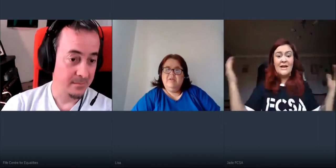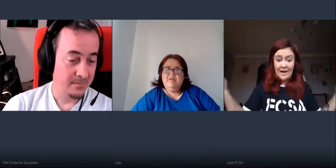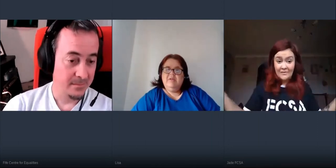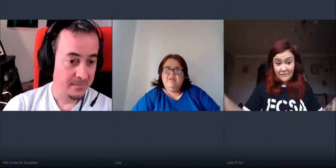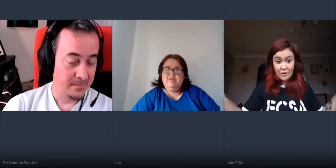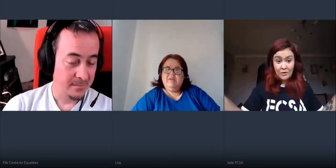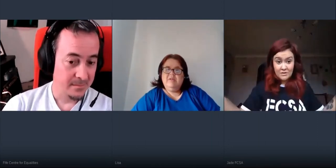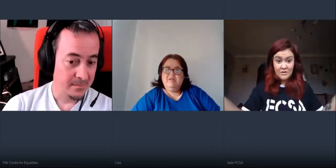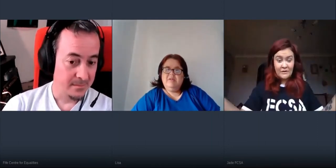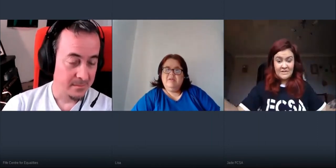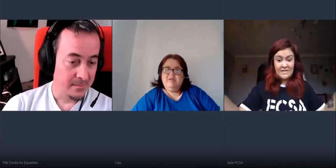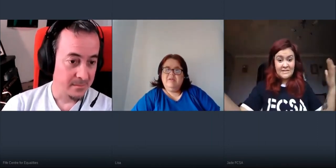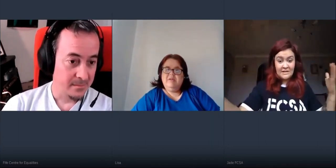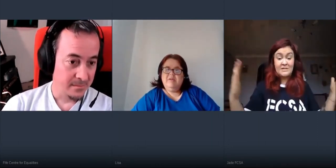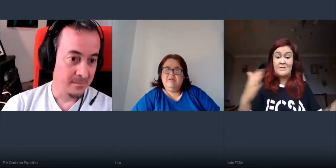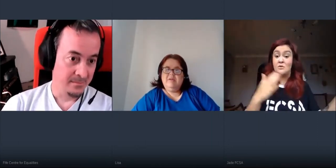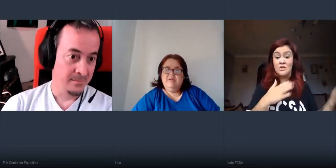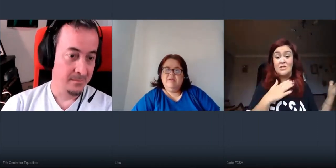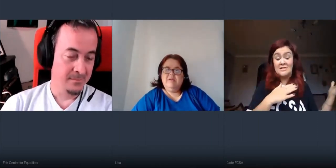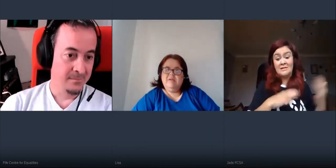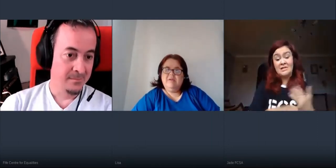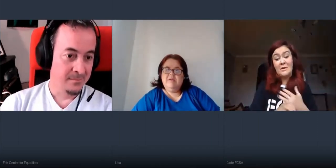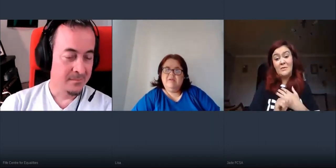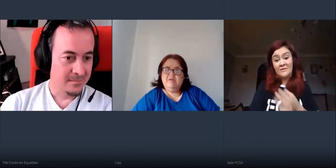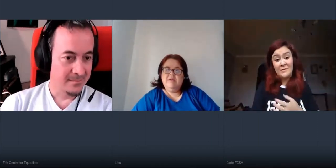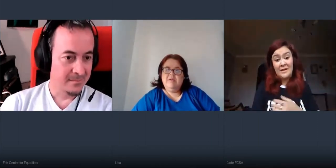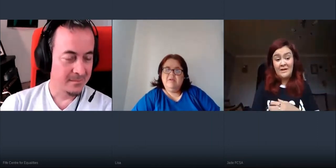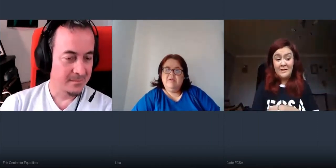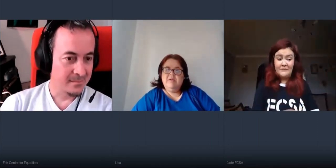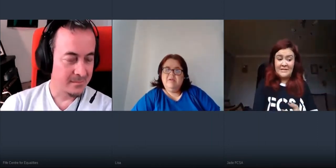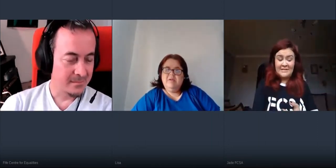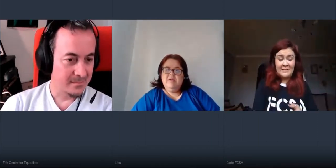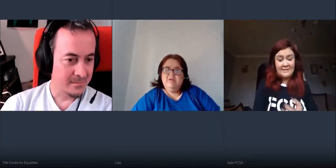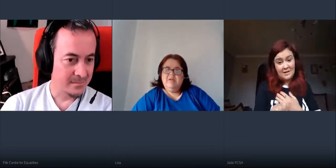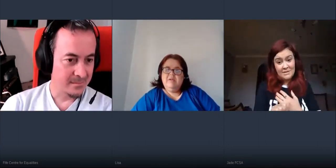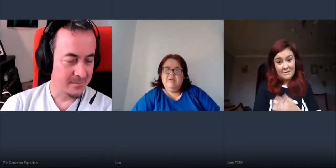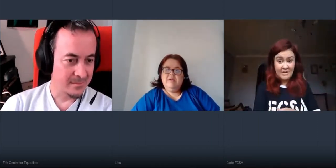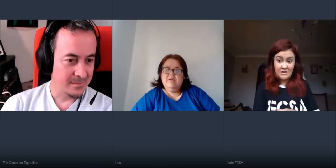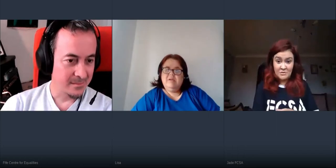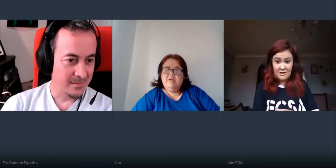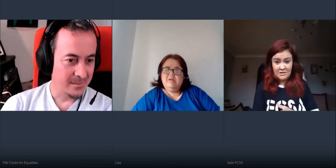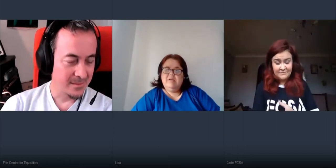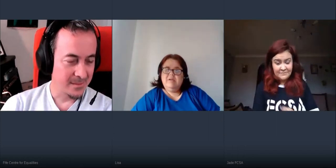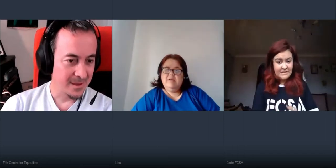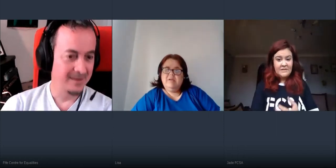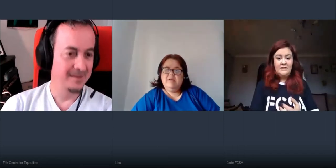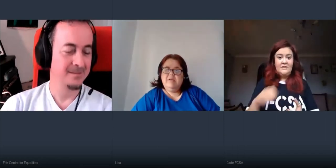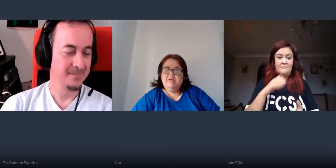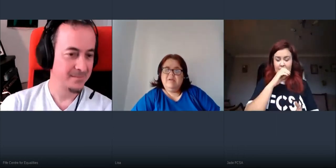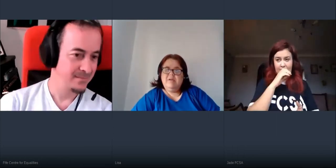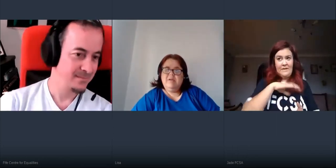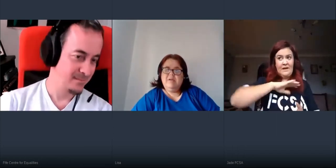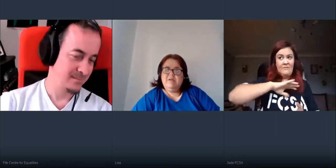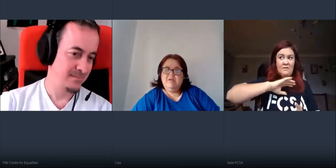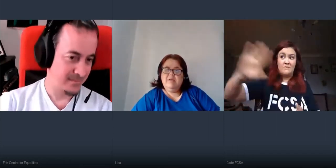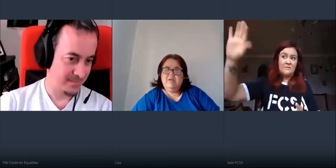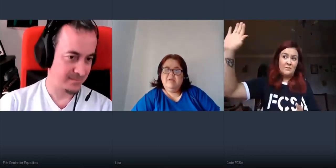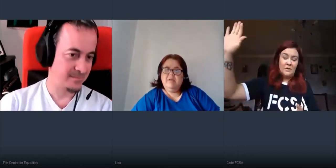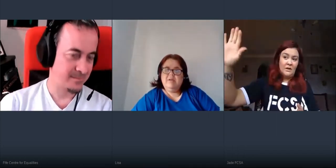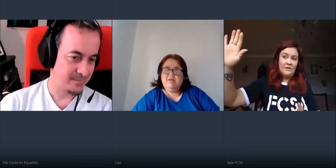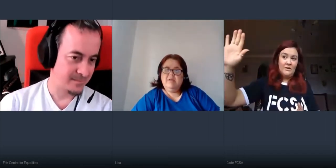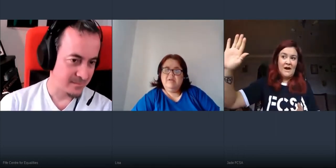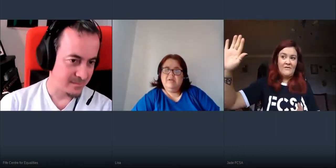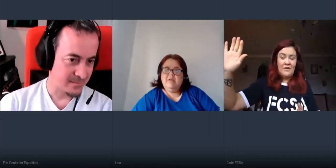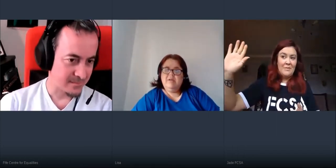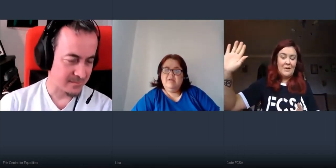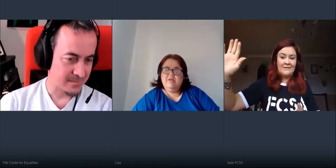can't have a full screen obviously it still has to be socially distanced but we're giving away free tickets to come to the pictures with us and and we'll